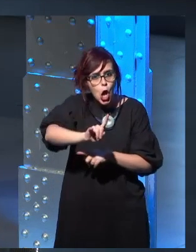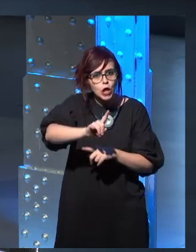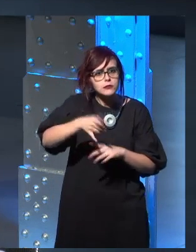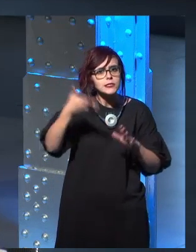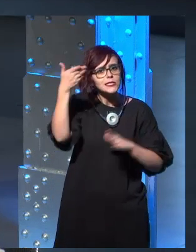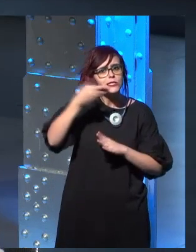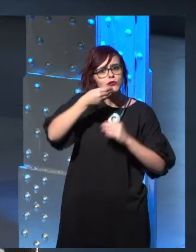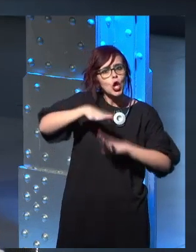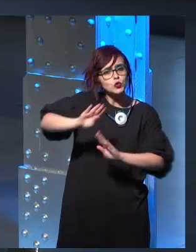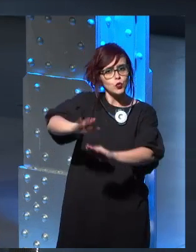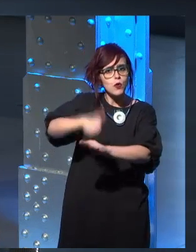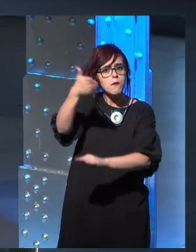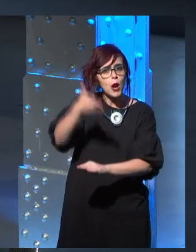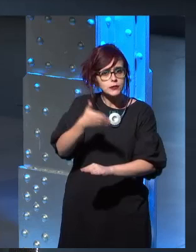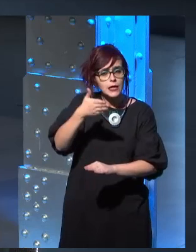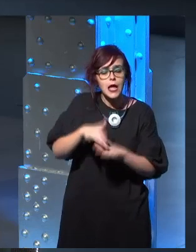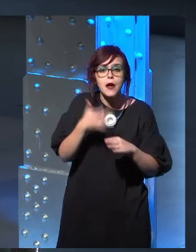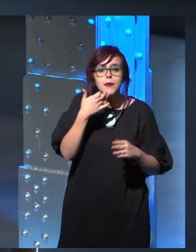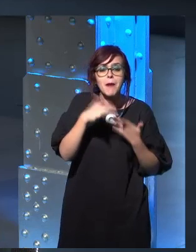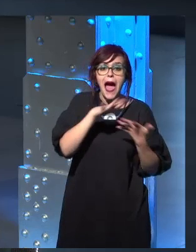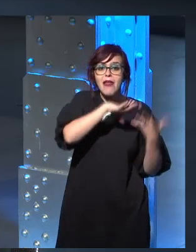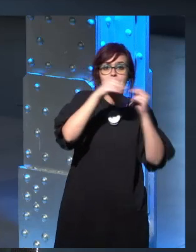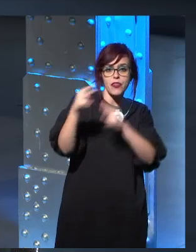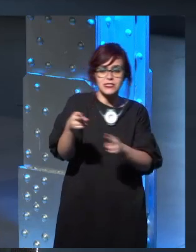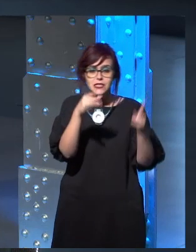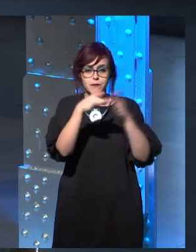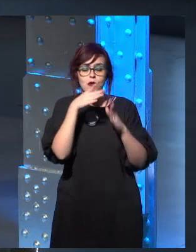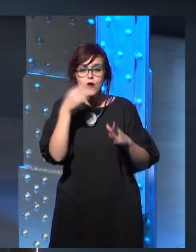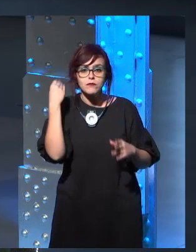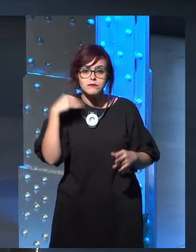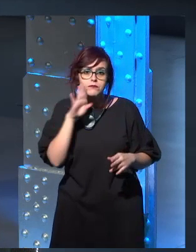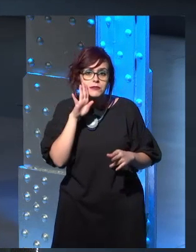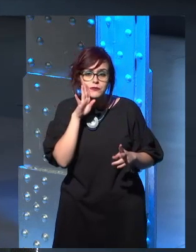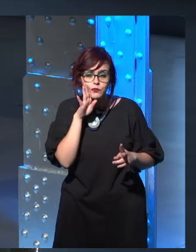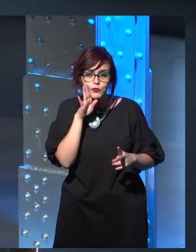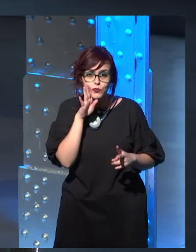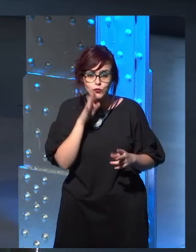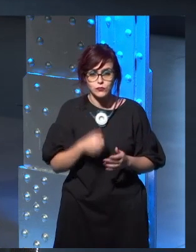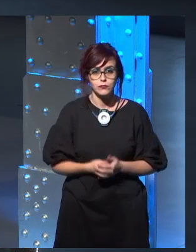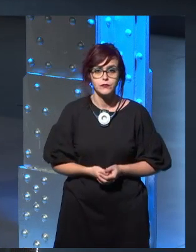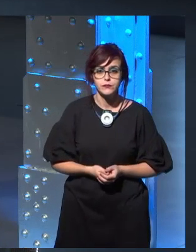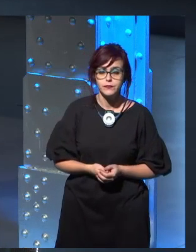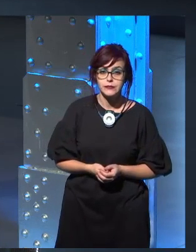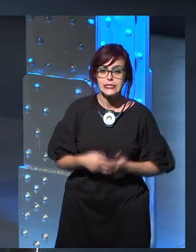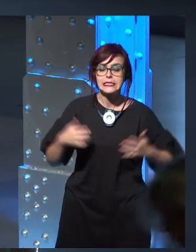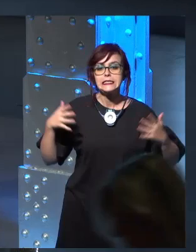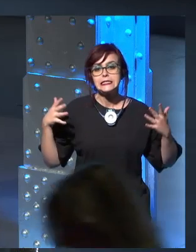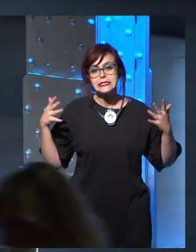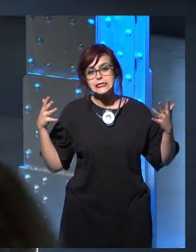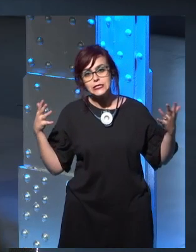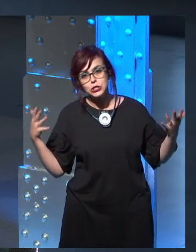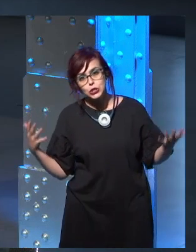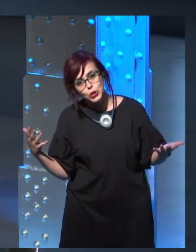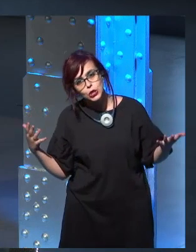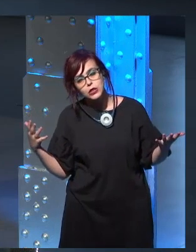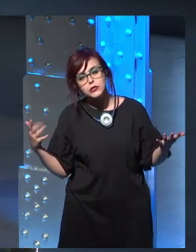Benny Offenweiss' adaptation of it. Um, so I, I don't think, I would be cautious about